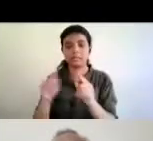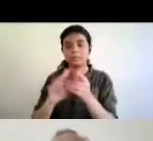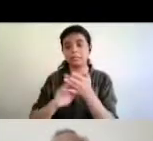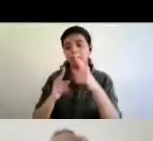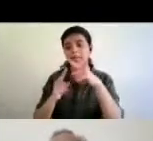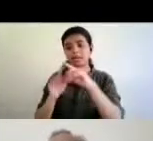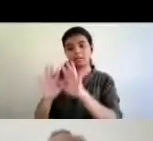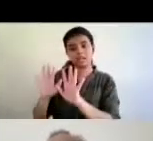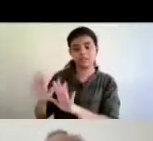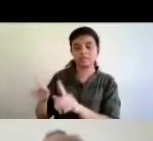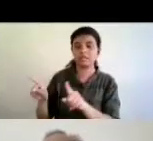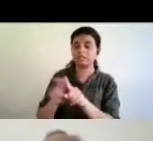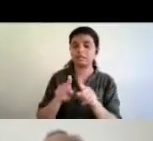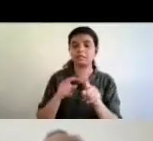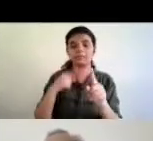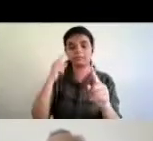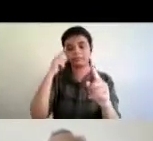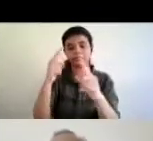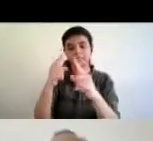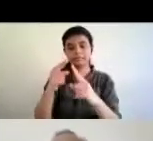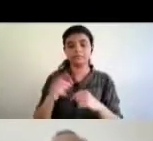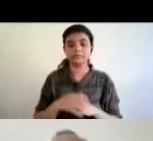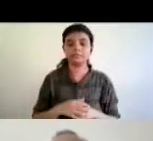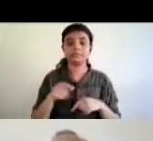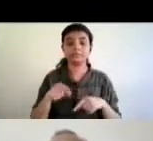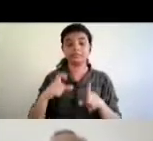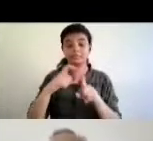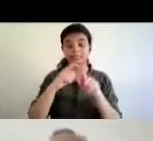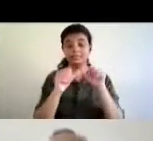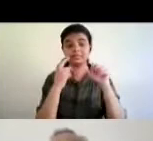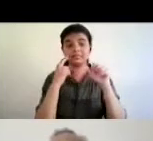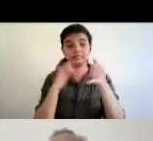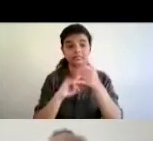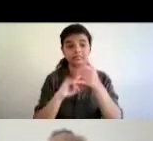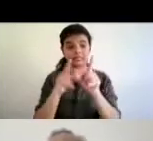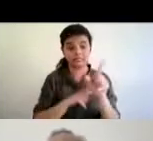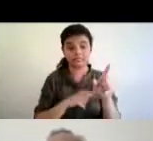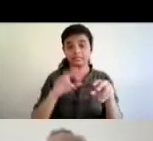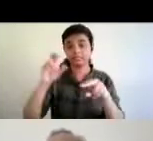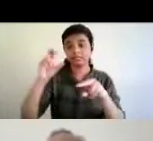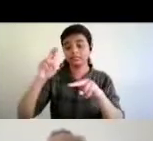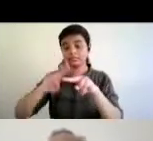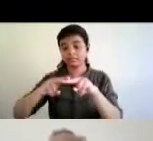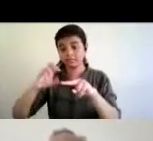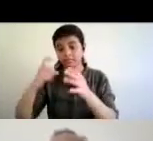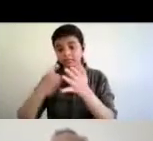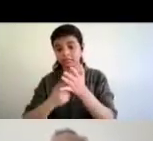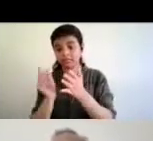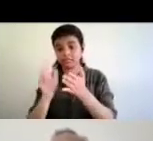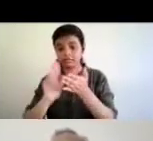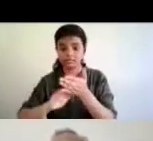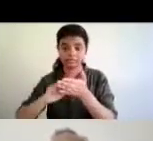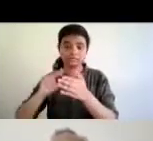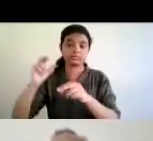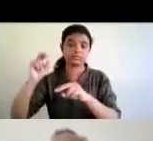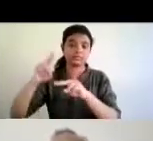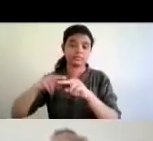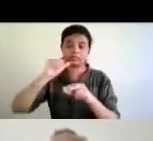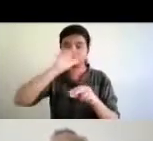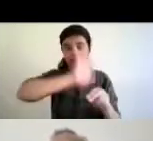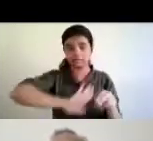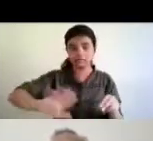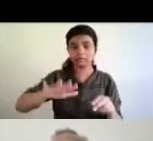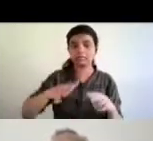but we are the daisy forum of india went slightly ahead because we have also had to address the